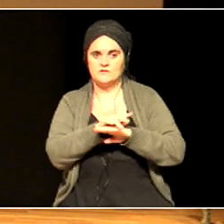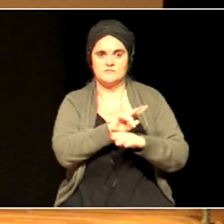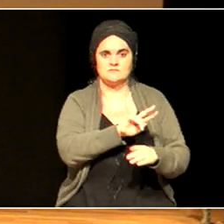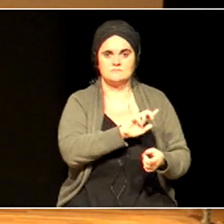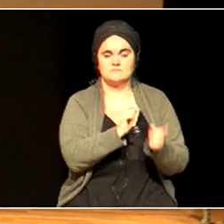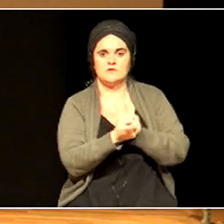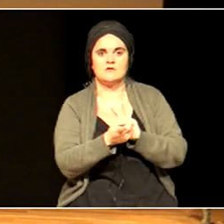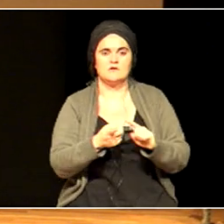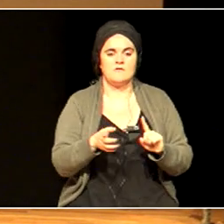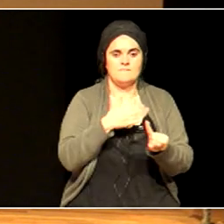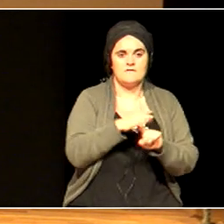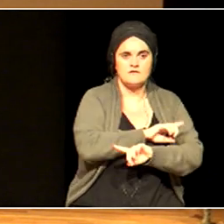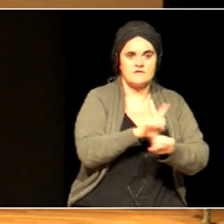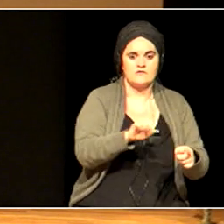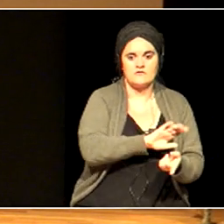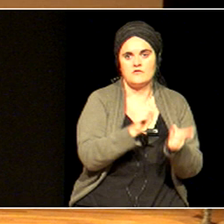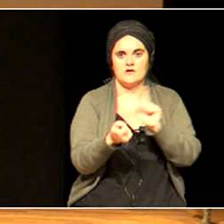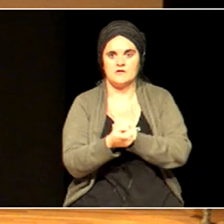by discrimination.-violence